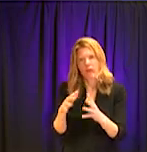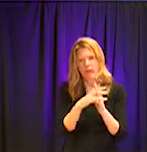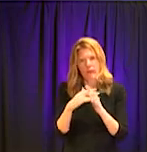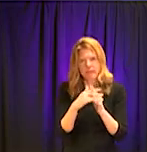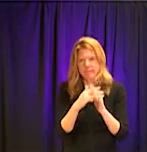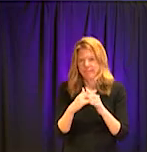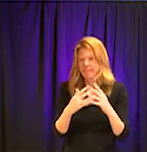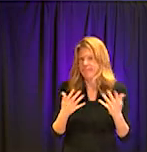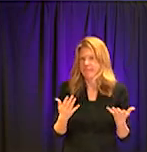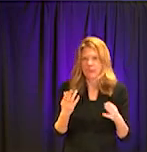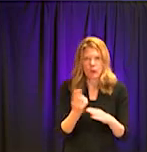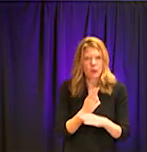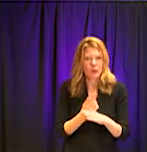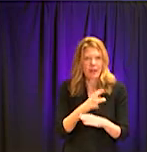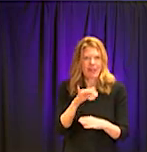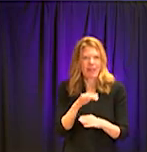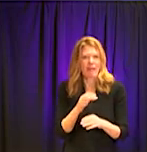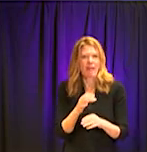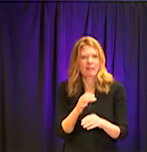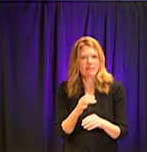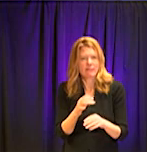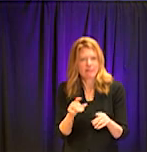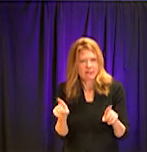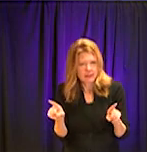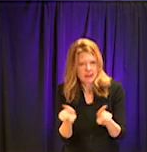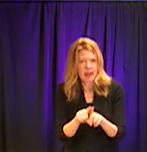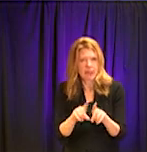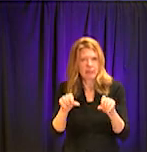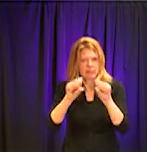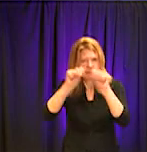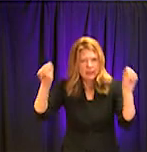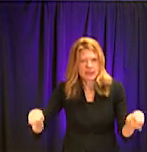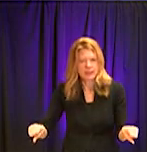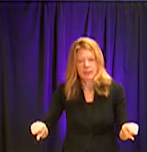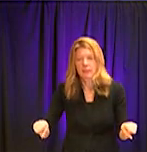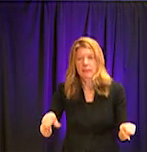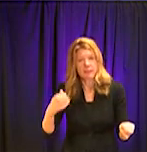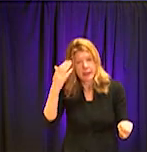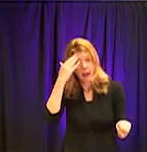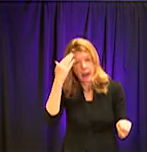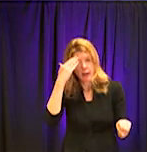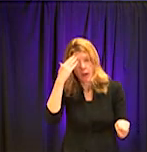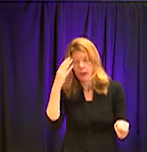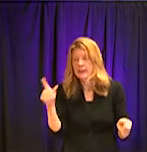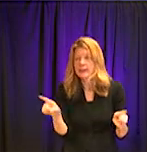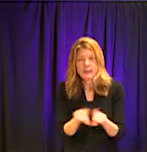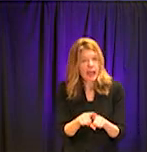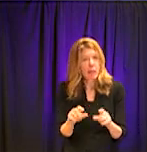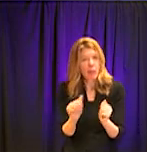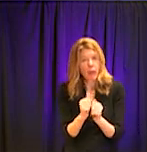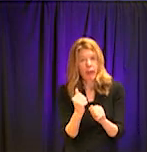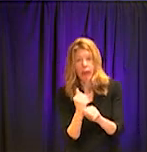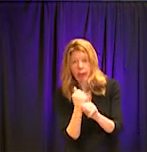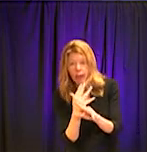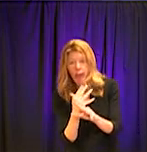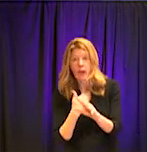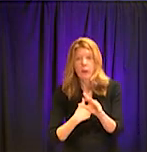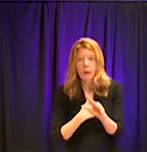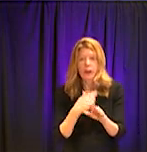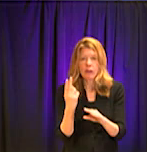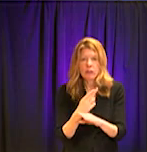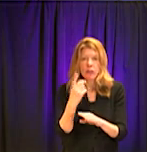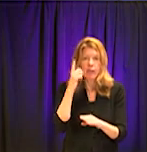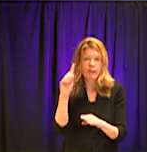Now, with that said, I think we're experiencing the same thing with teleconferencing. I know I tried to launch one the other, um, other,